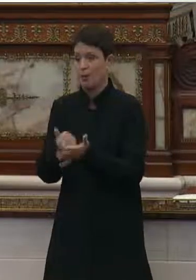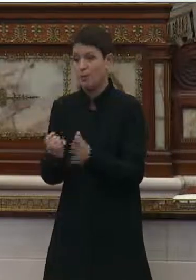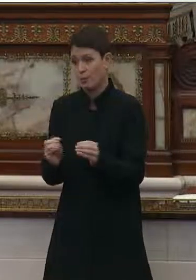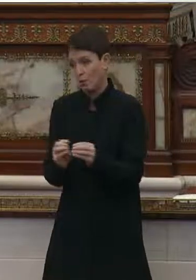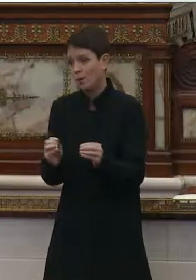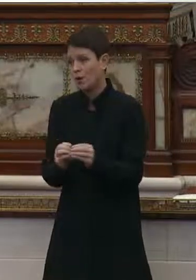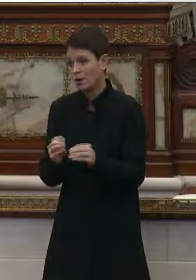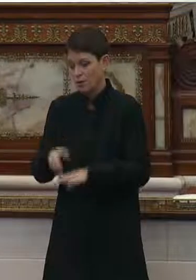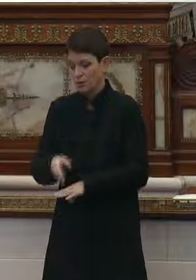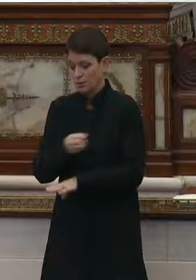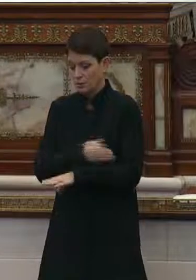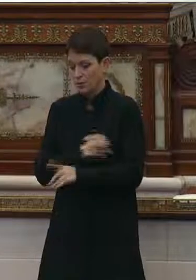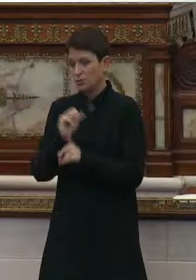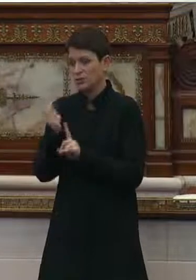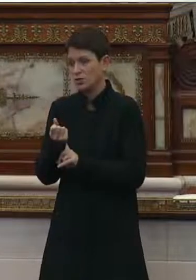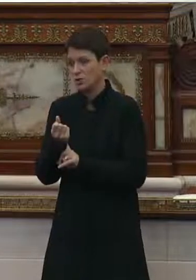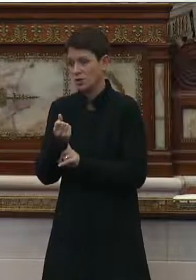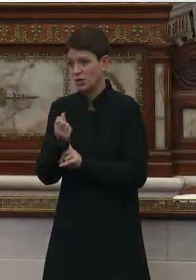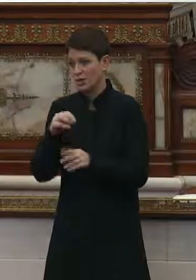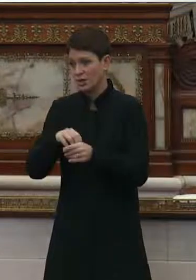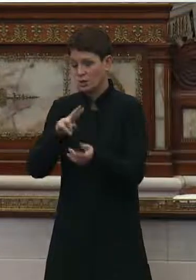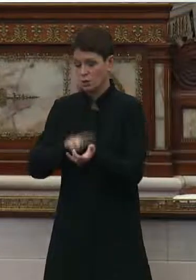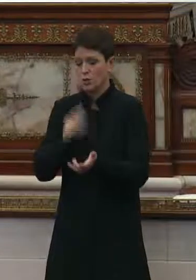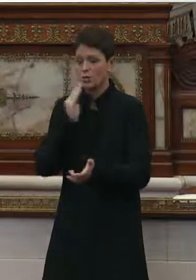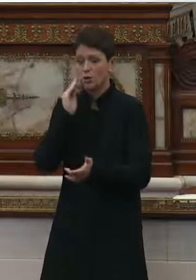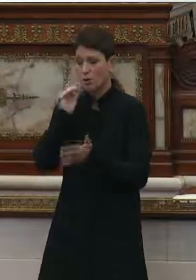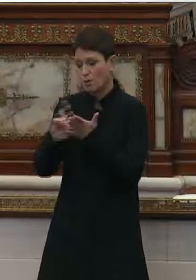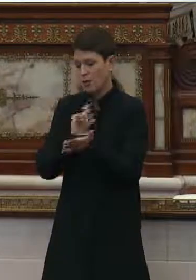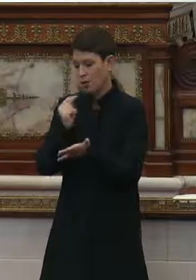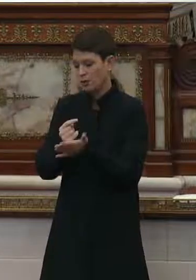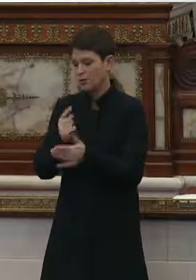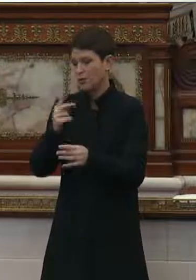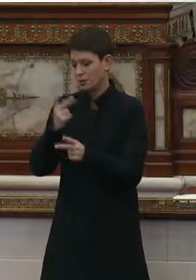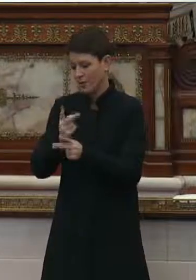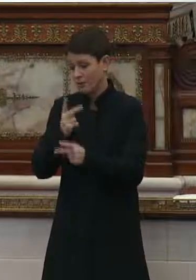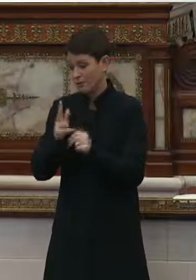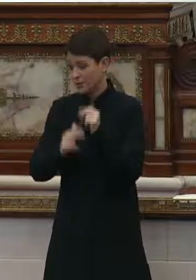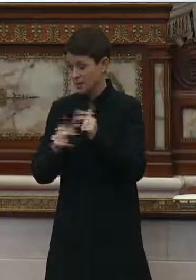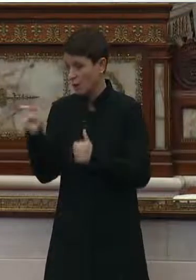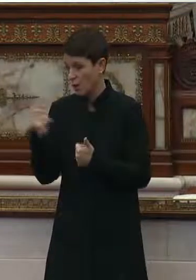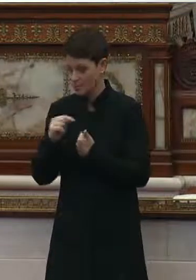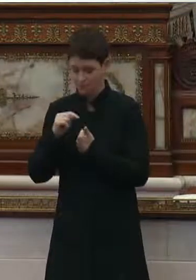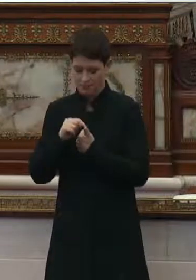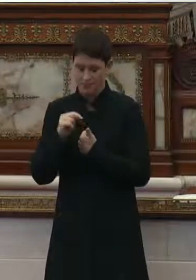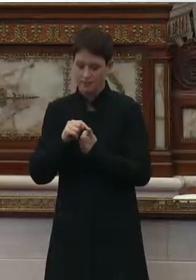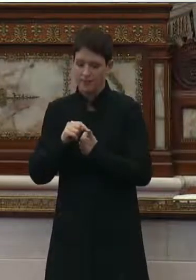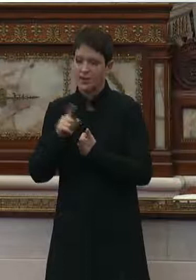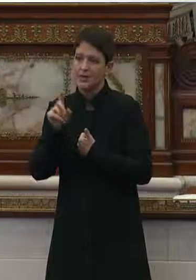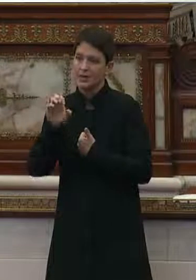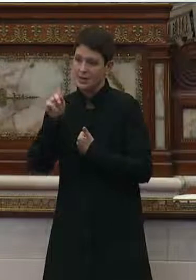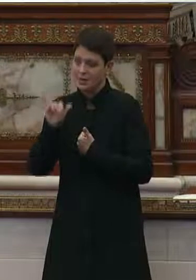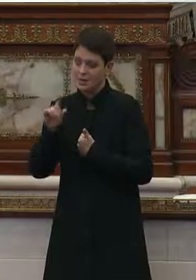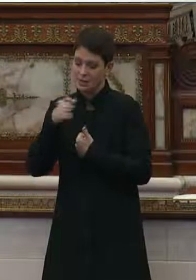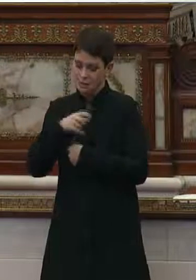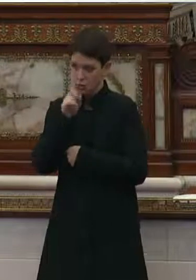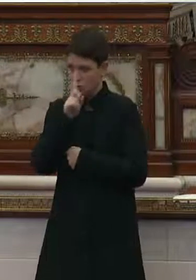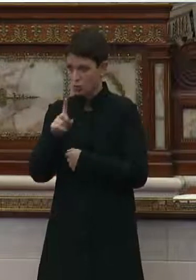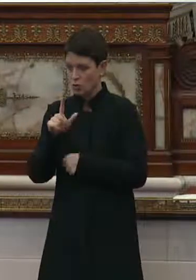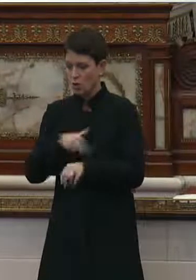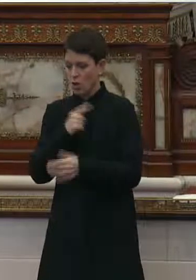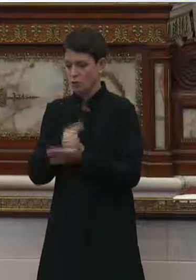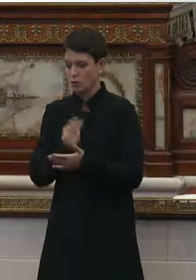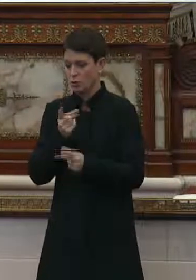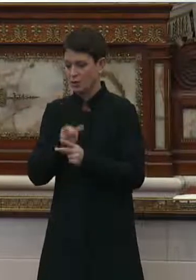improve conditions in long-term care facilities. First, the city needs to ensure that long